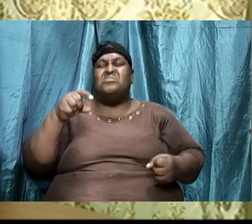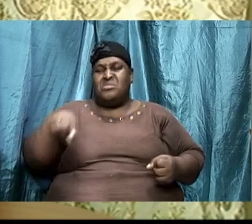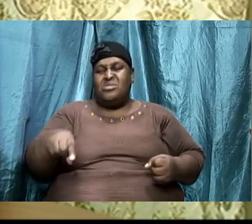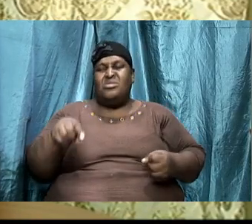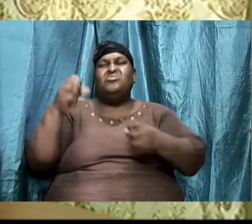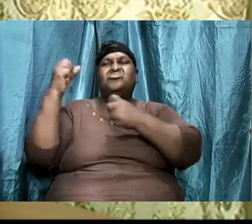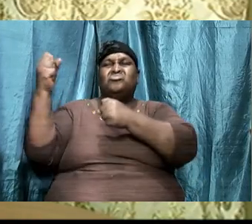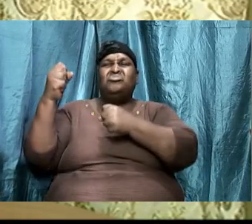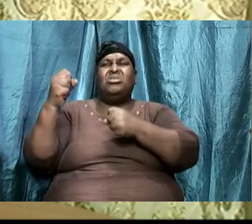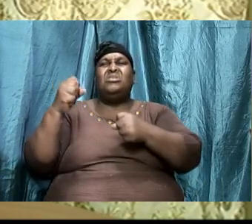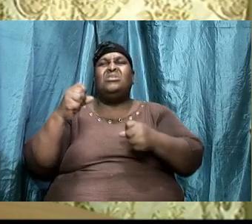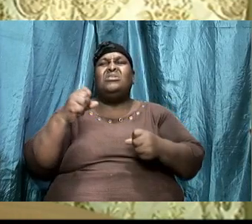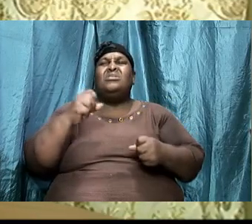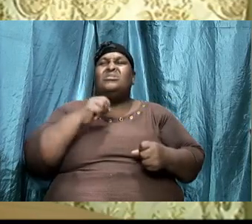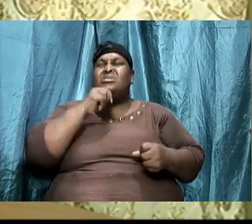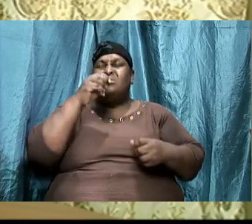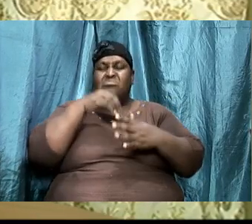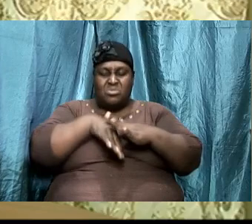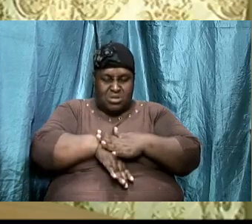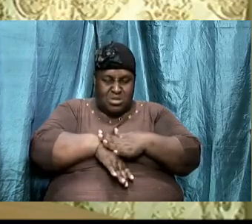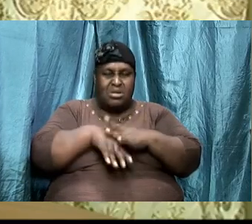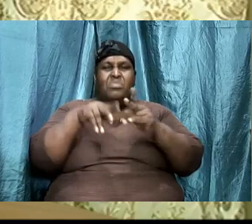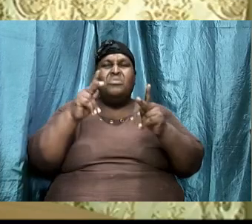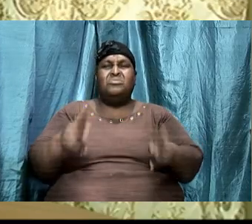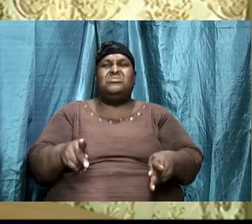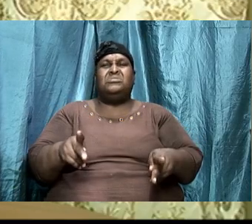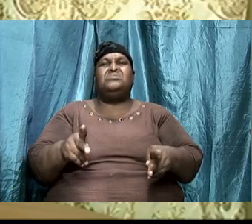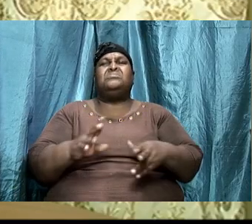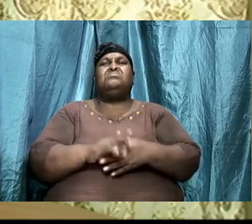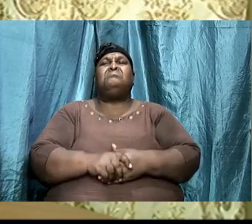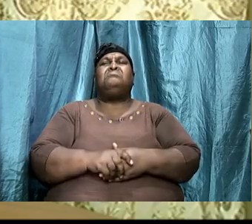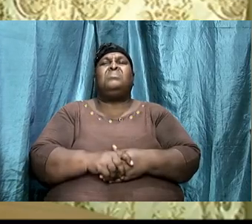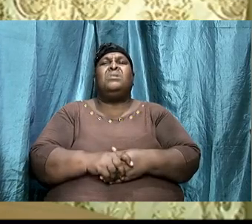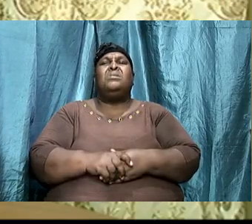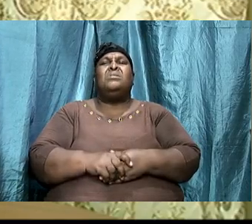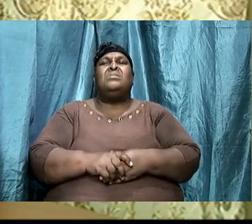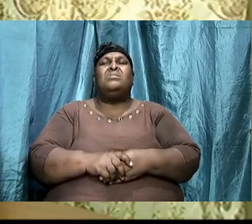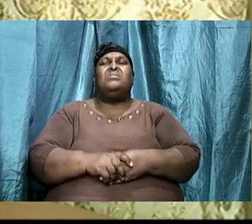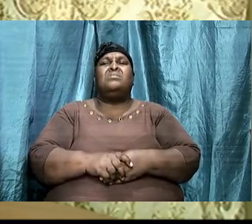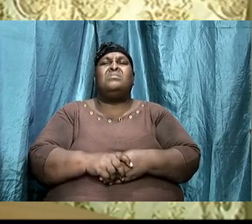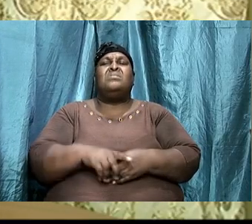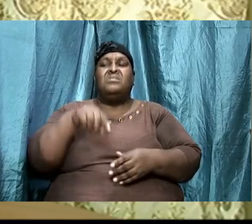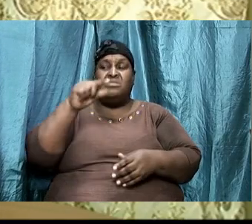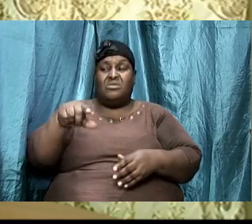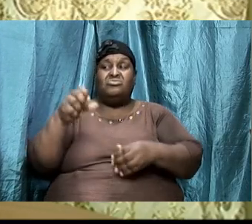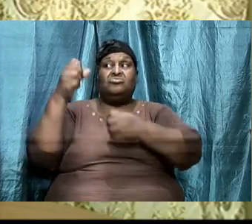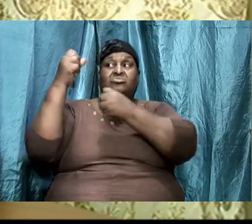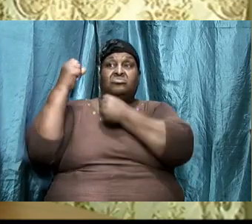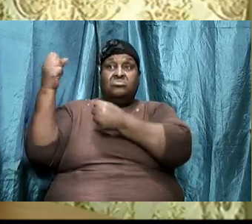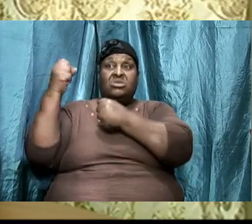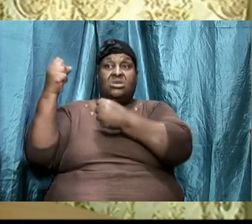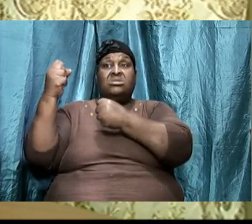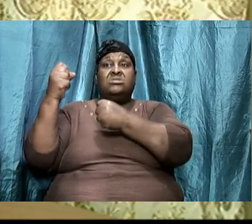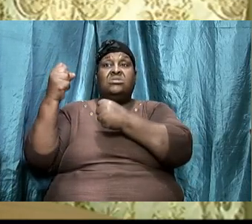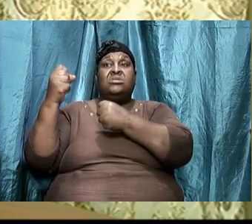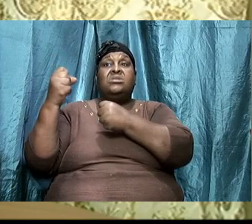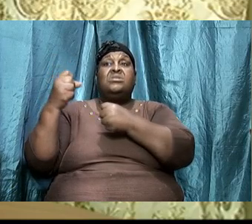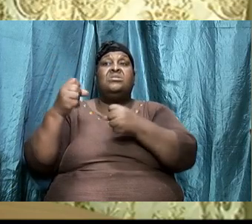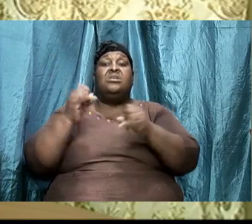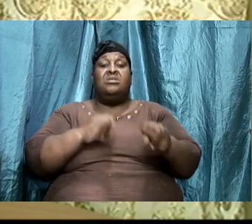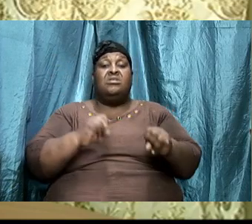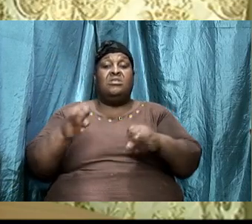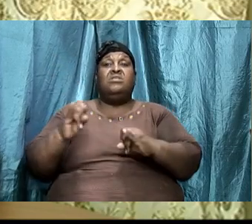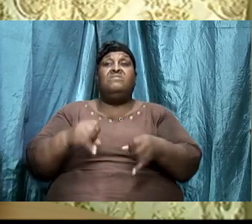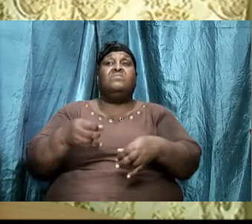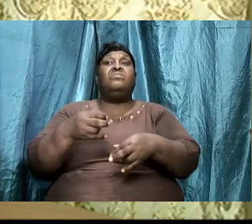it's within a person what it is saying is that this strength that the individual receives